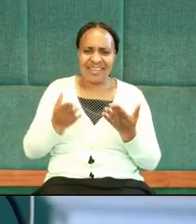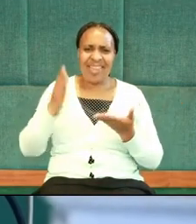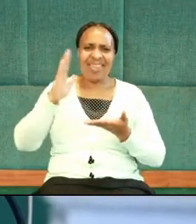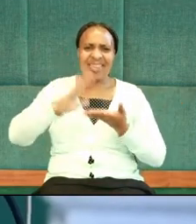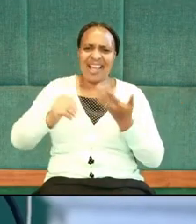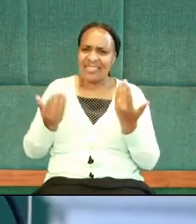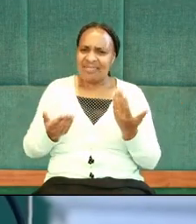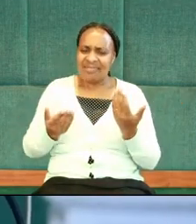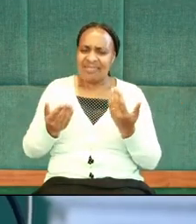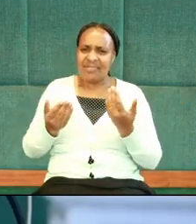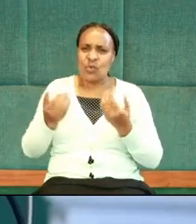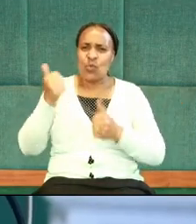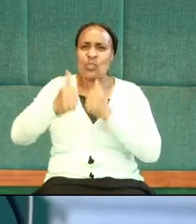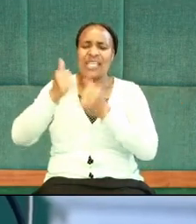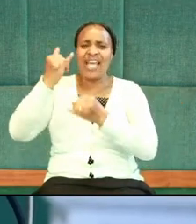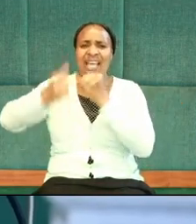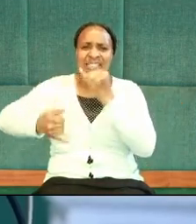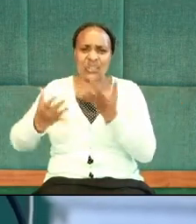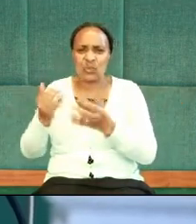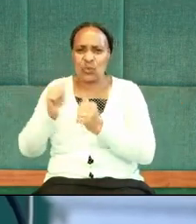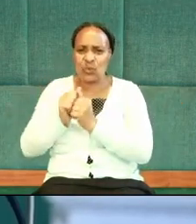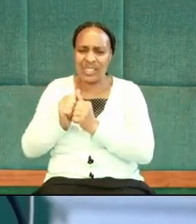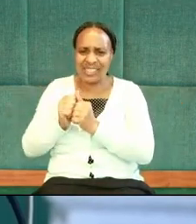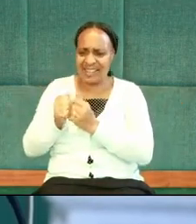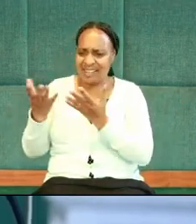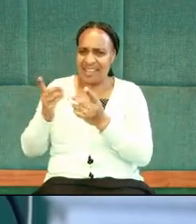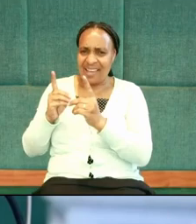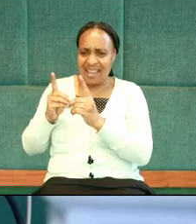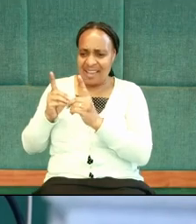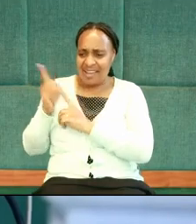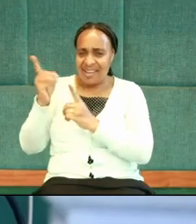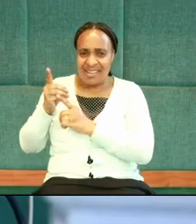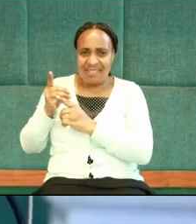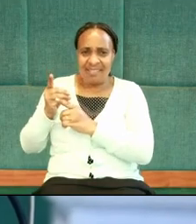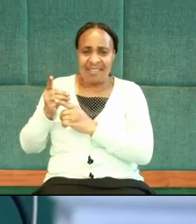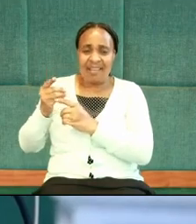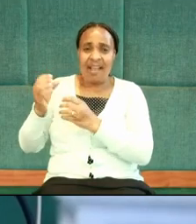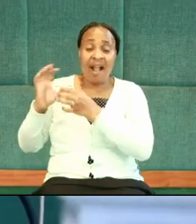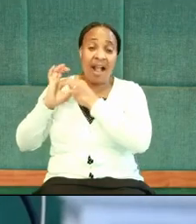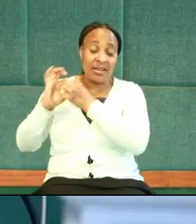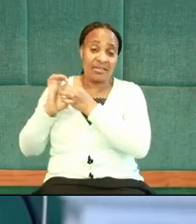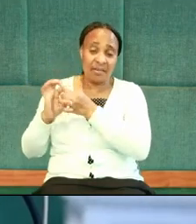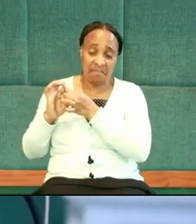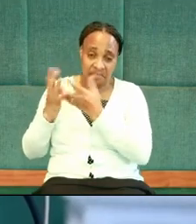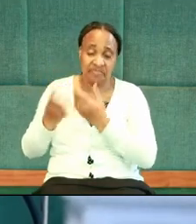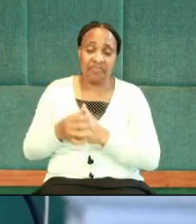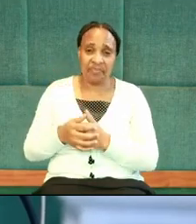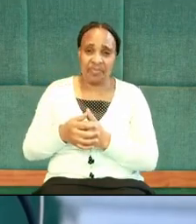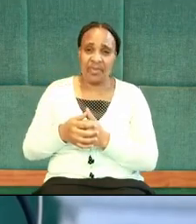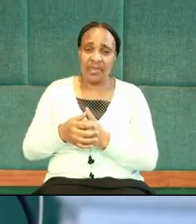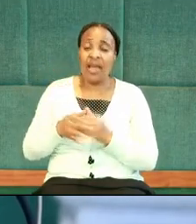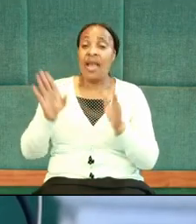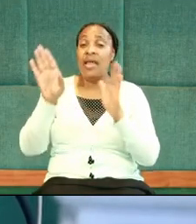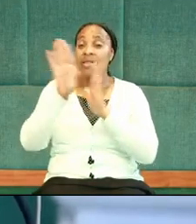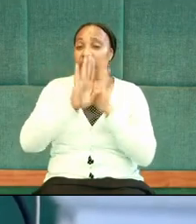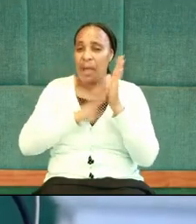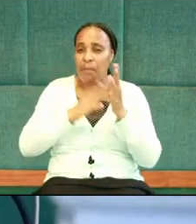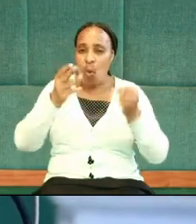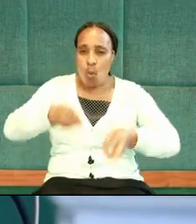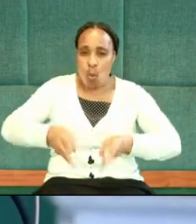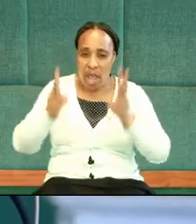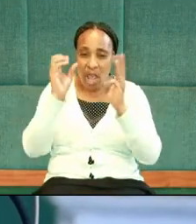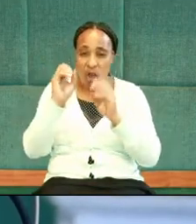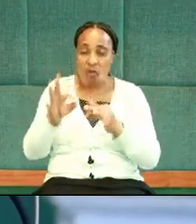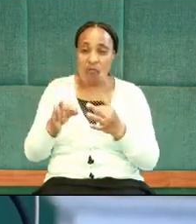hence the new dating culture. If you study the Bible, if I were to have time, the Bible's way of